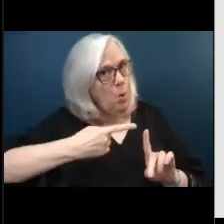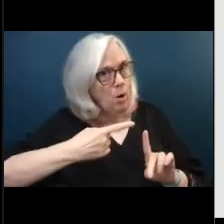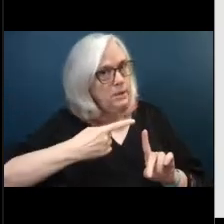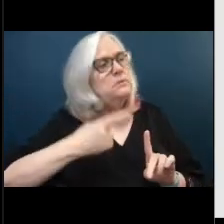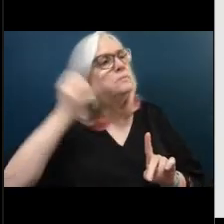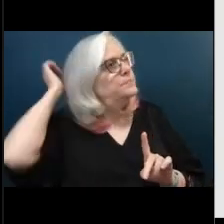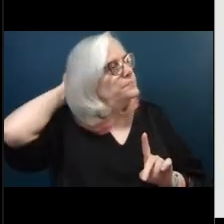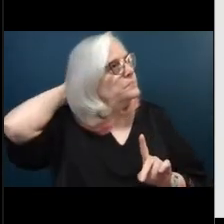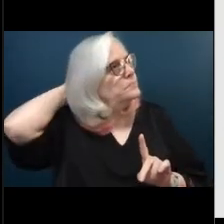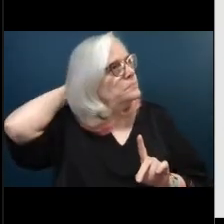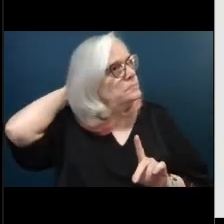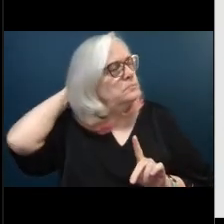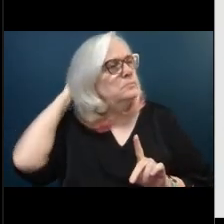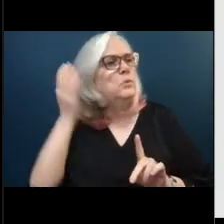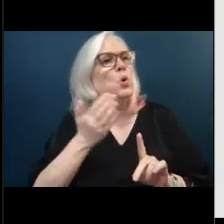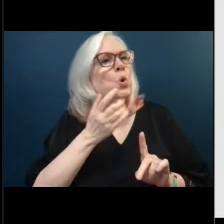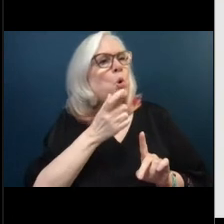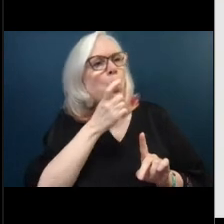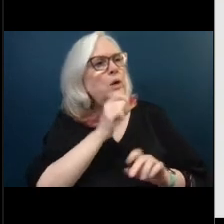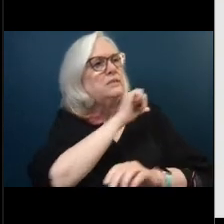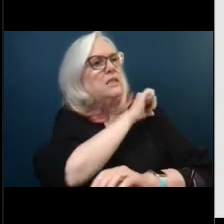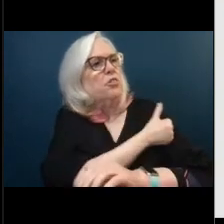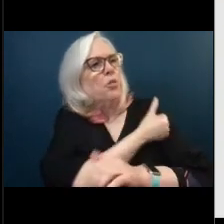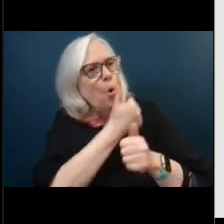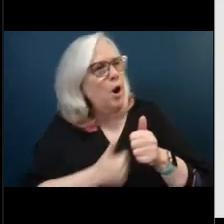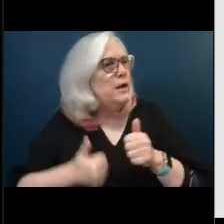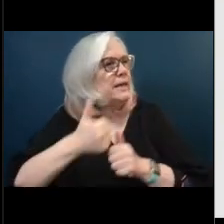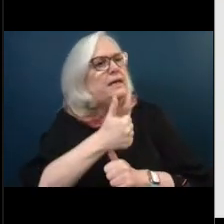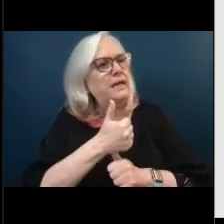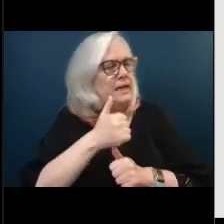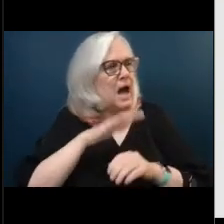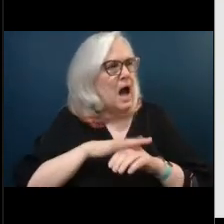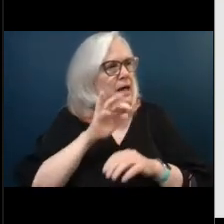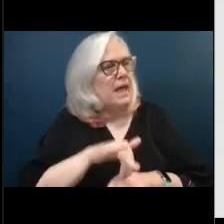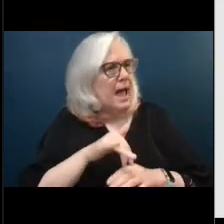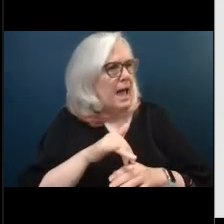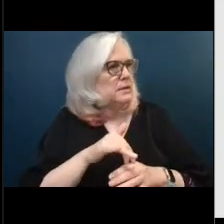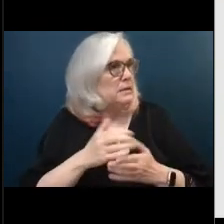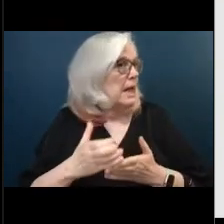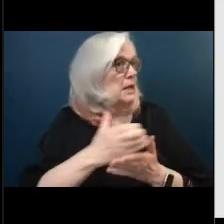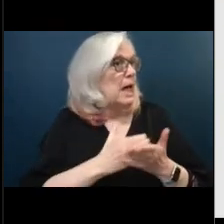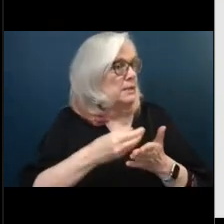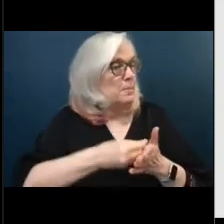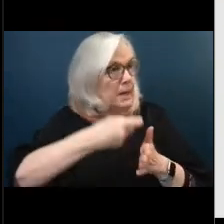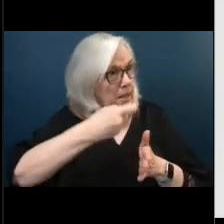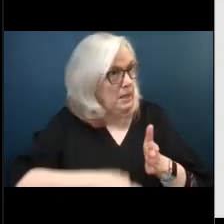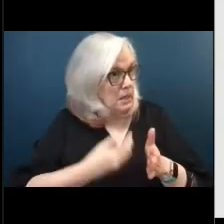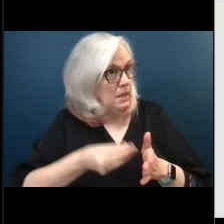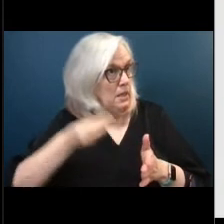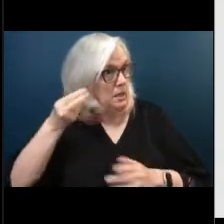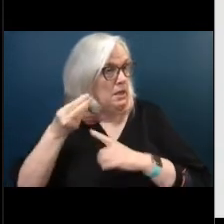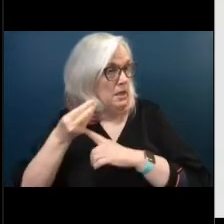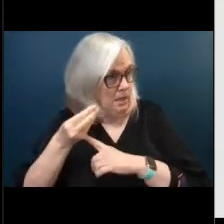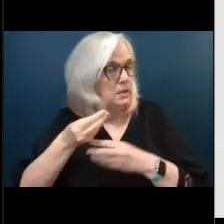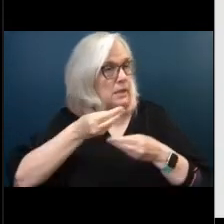the jurisdictional authority on that that that money spent not only in solving the temporary issue